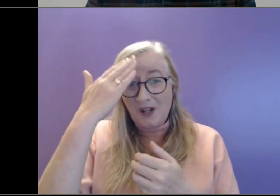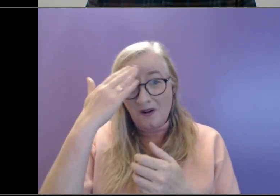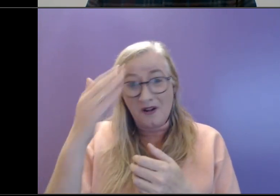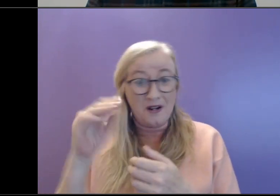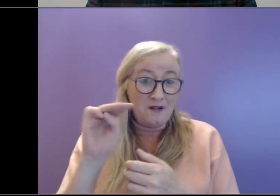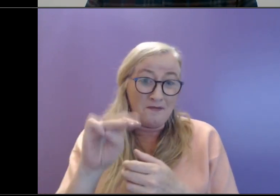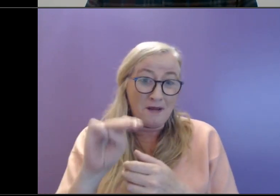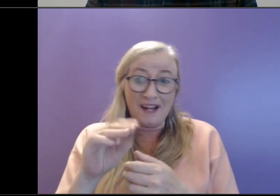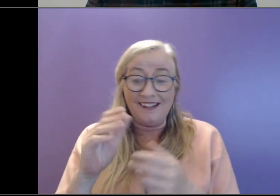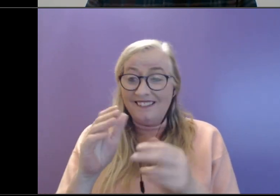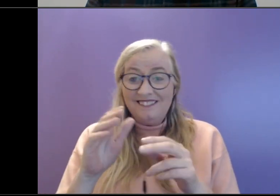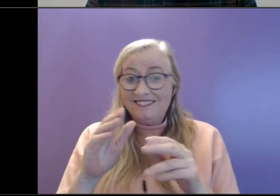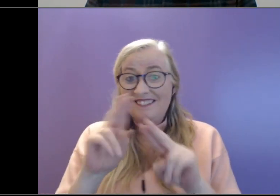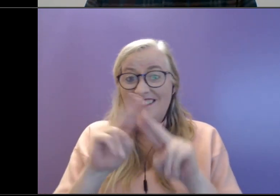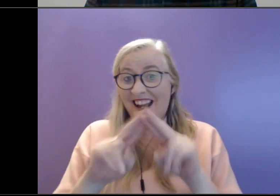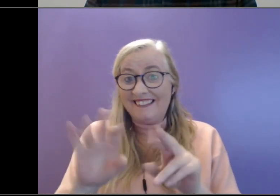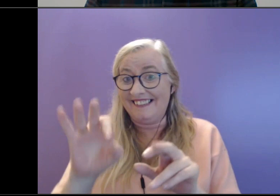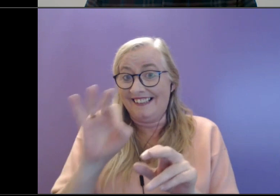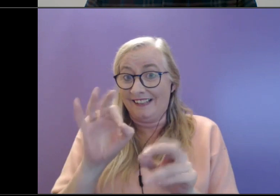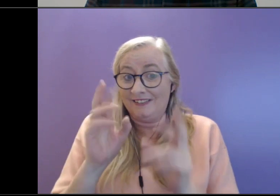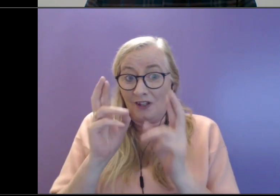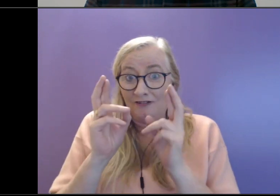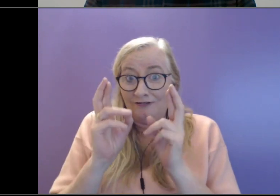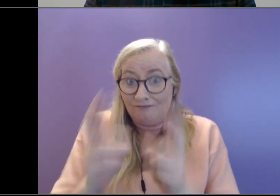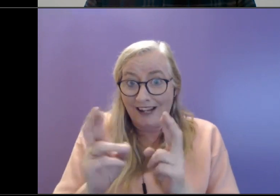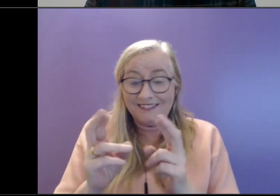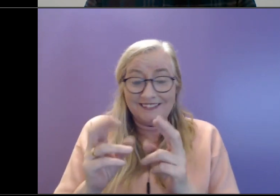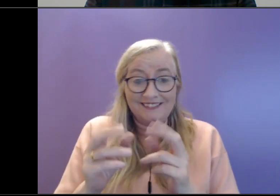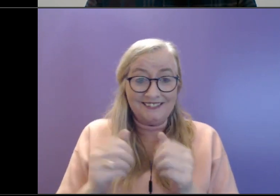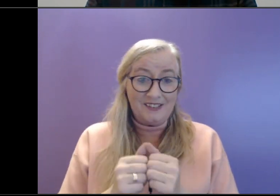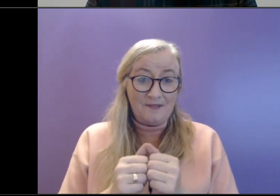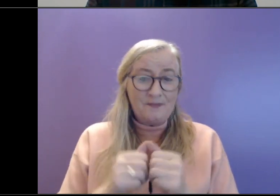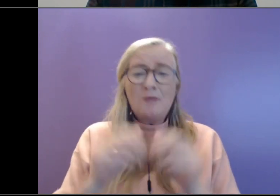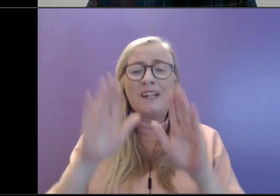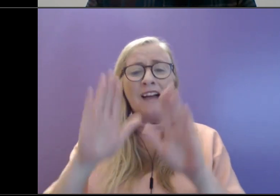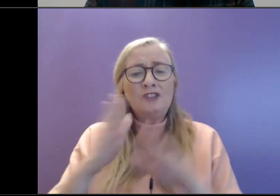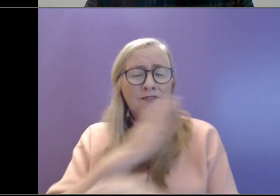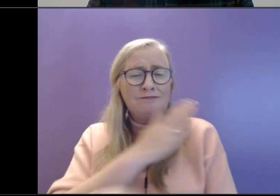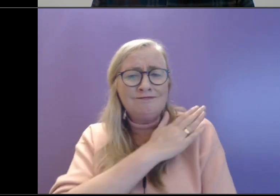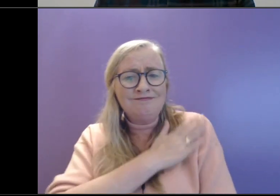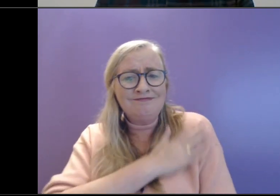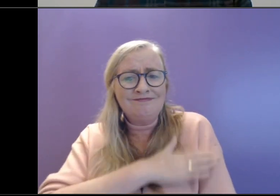right. there's if there is a right, I just be using ourselves about that as well.